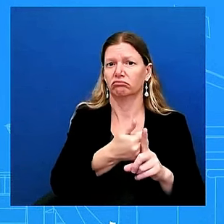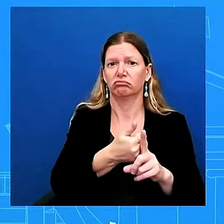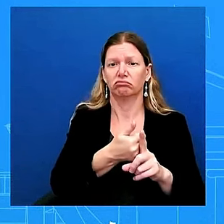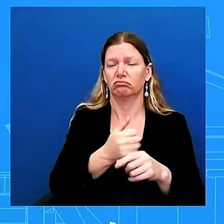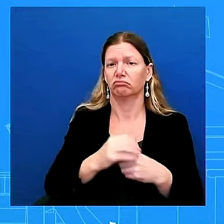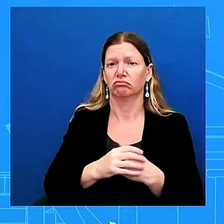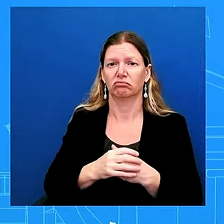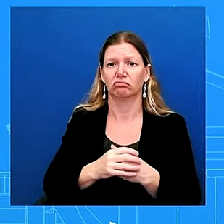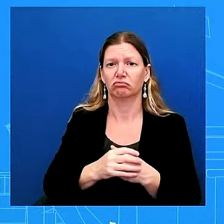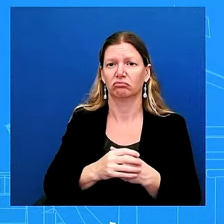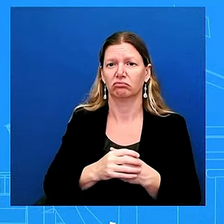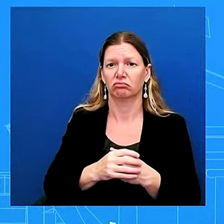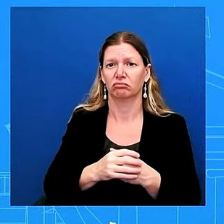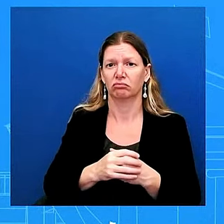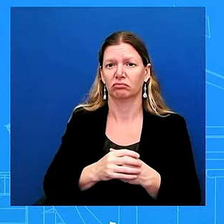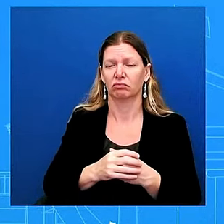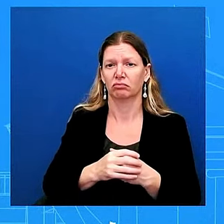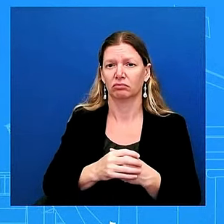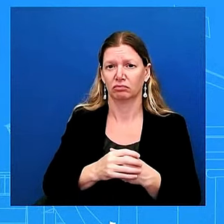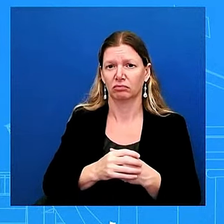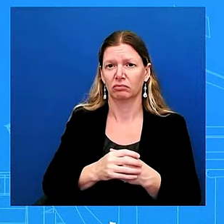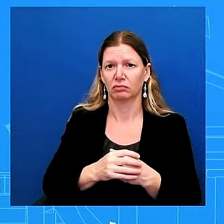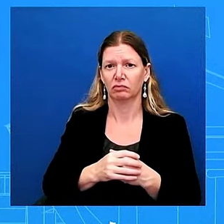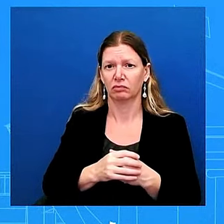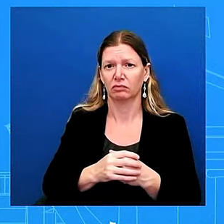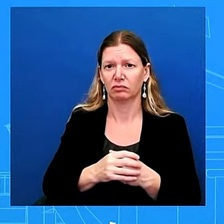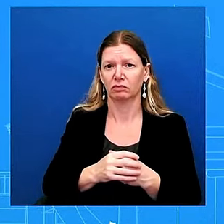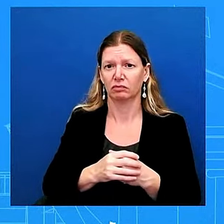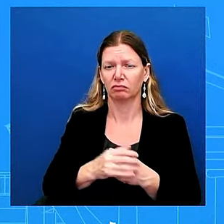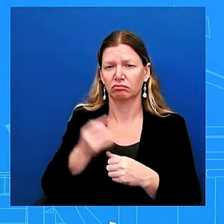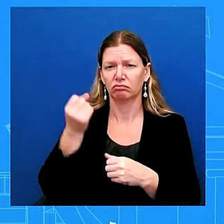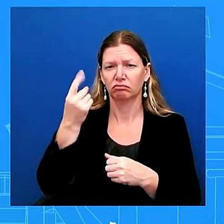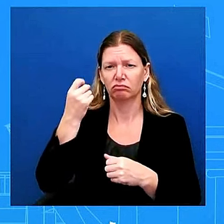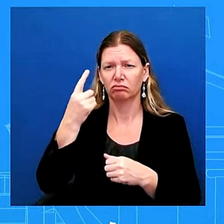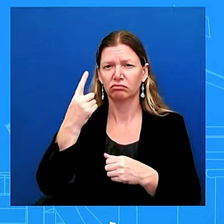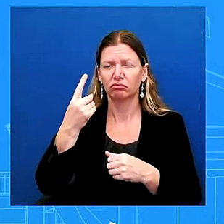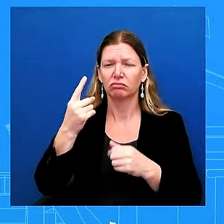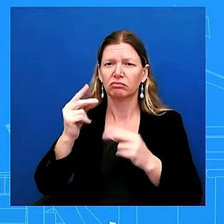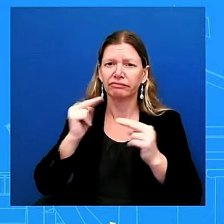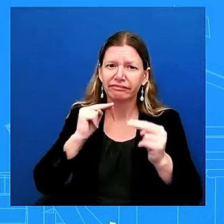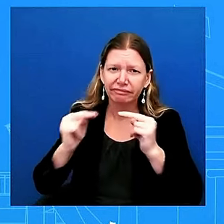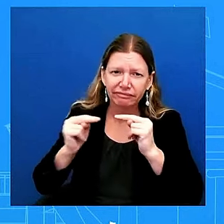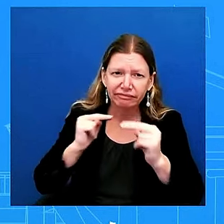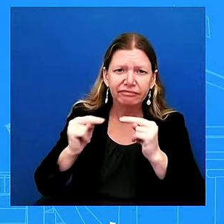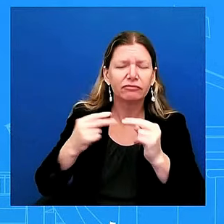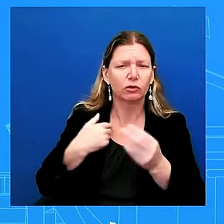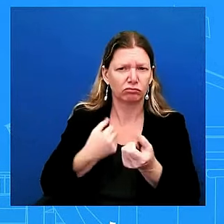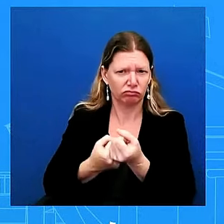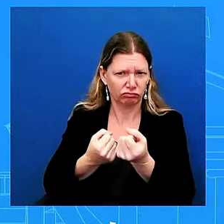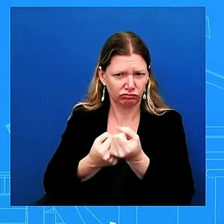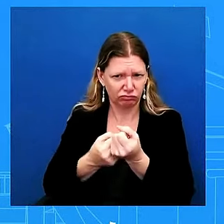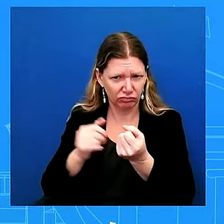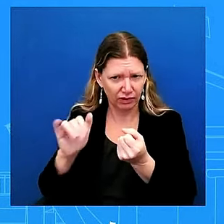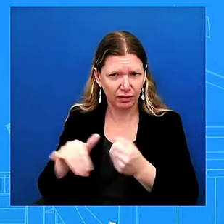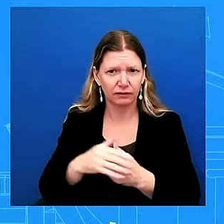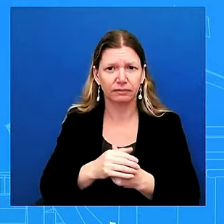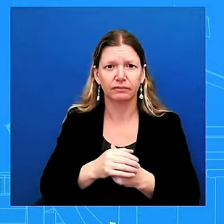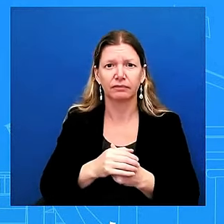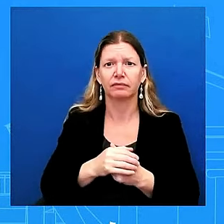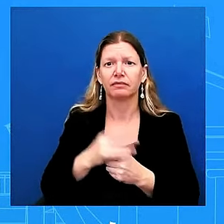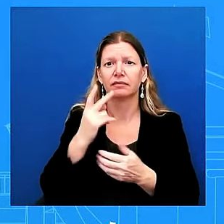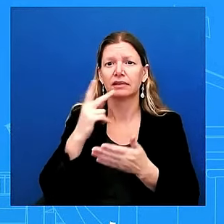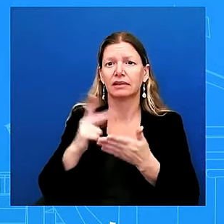collective bargaining that's what we've been clear about i've mentioned uh secretary buddha judge secretary lu we have our nac